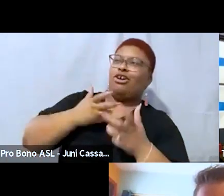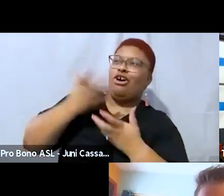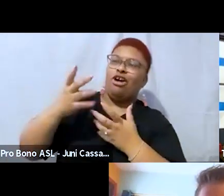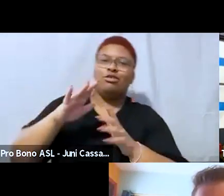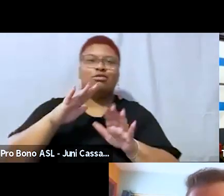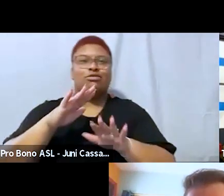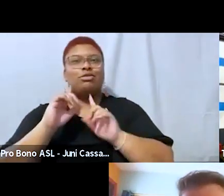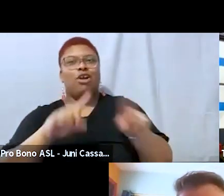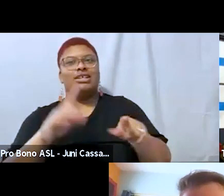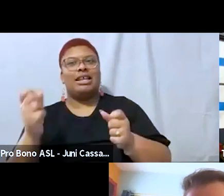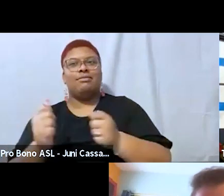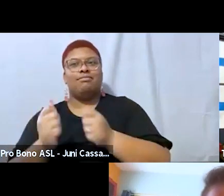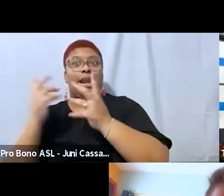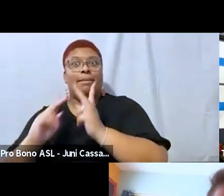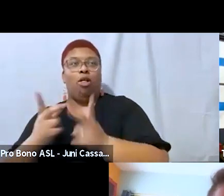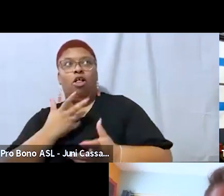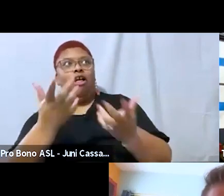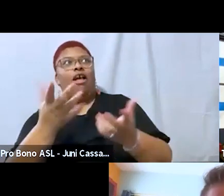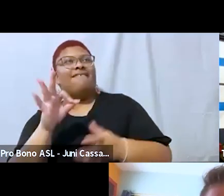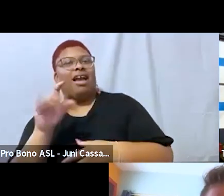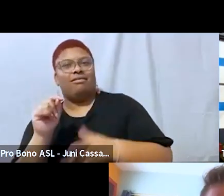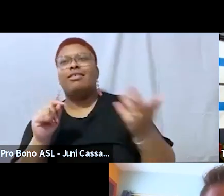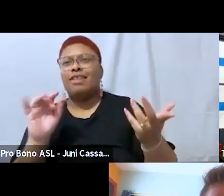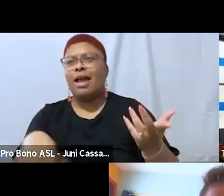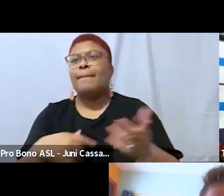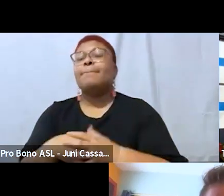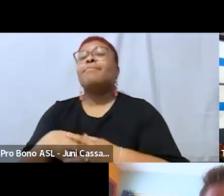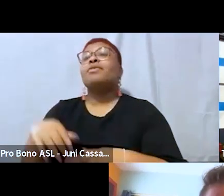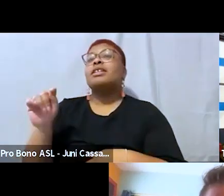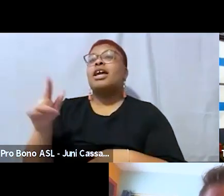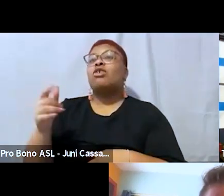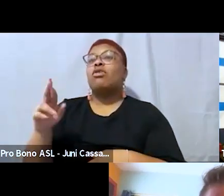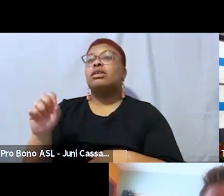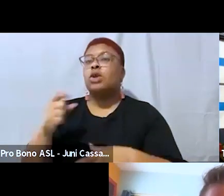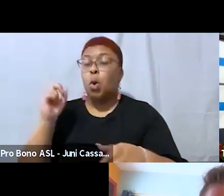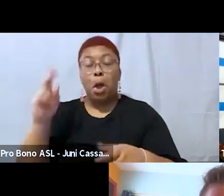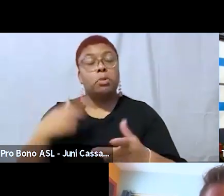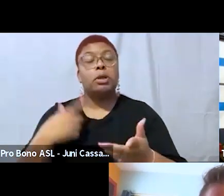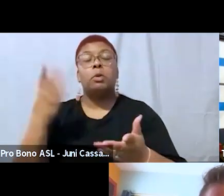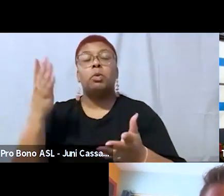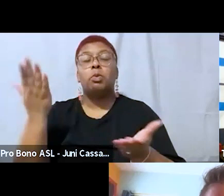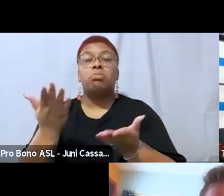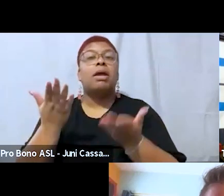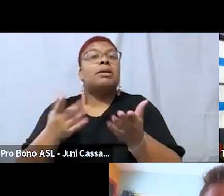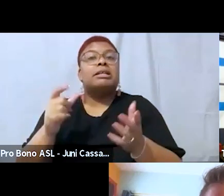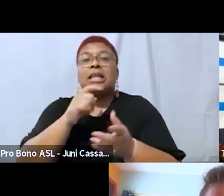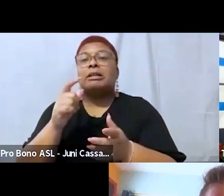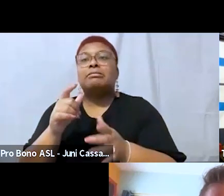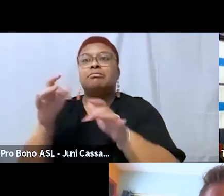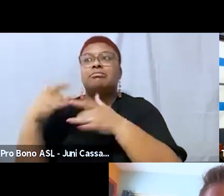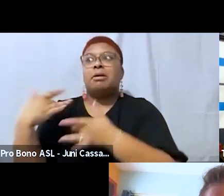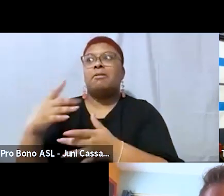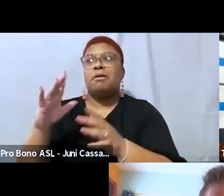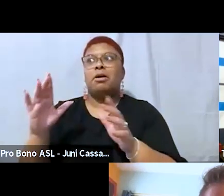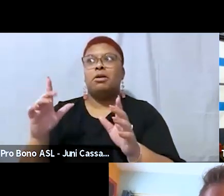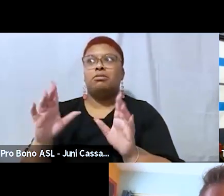fat okay i'm gonna do something a little orth and orthodox for what we usually do in our webinars and i'm gonna invite those of you who are